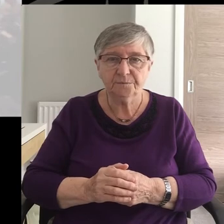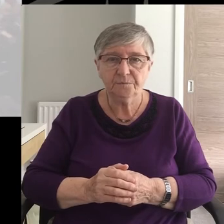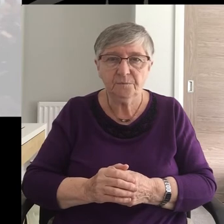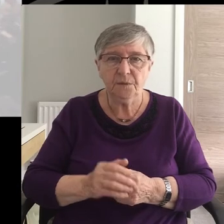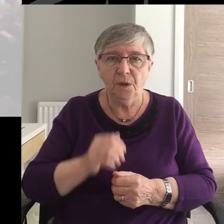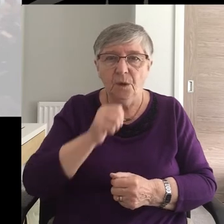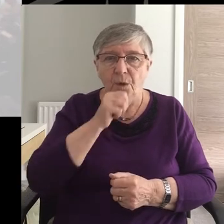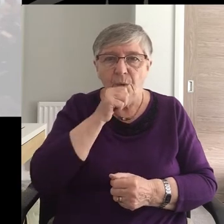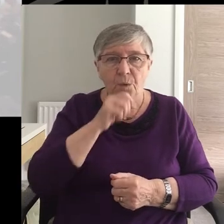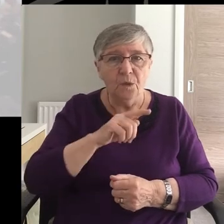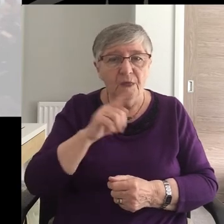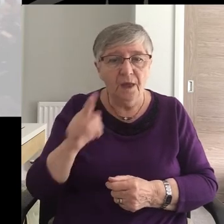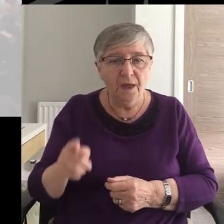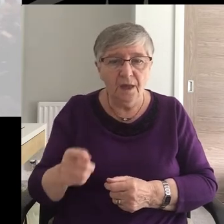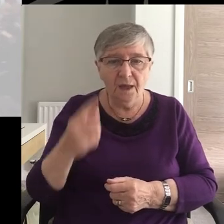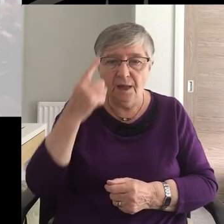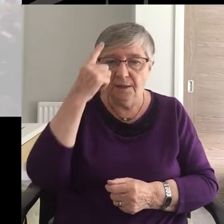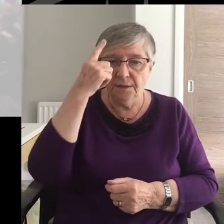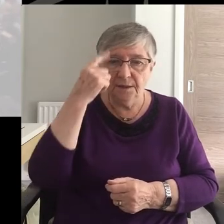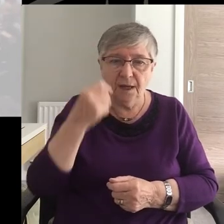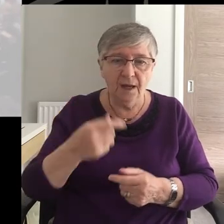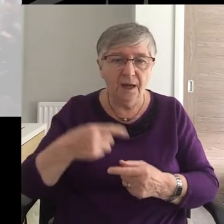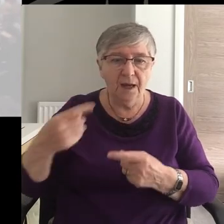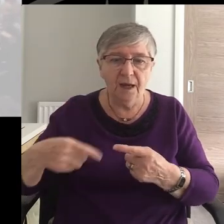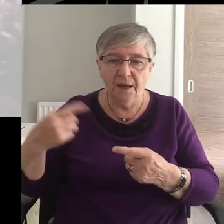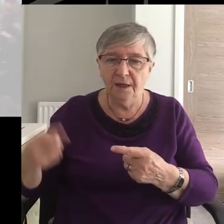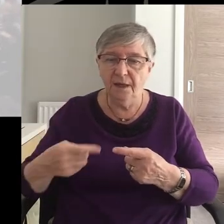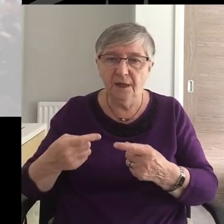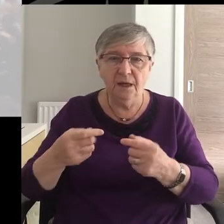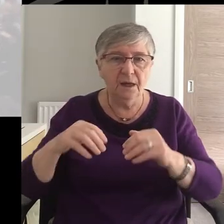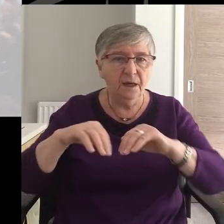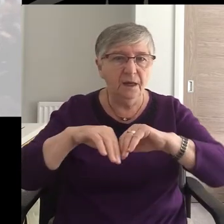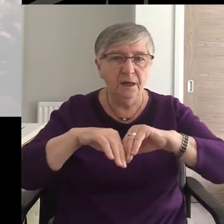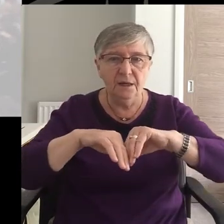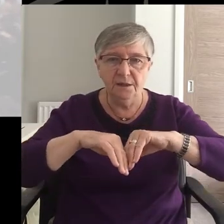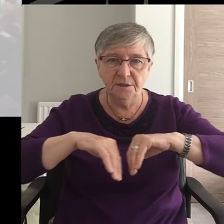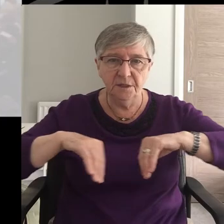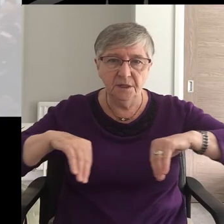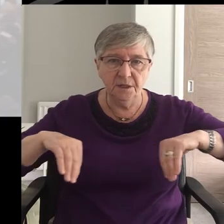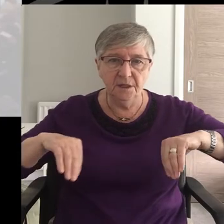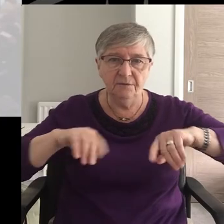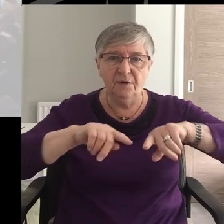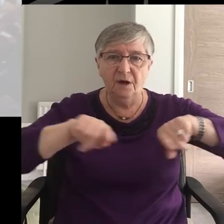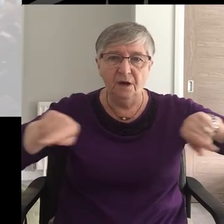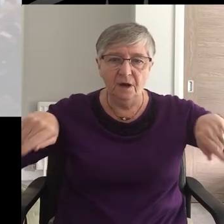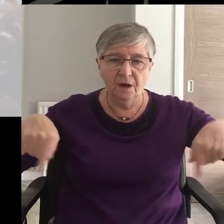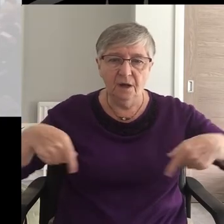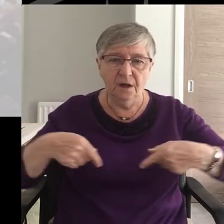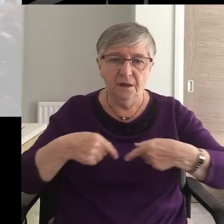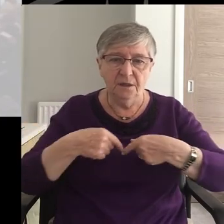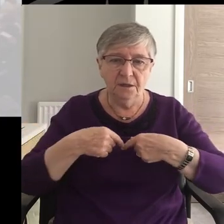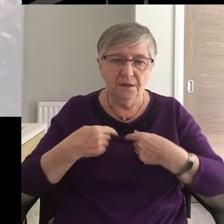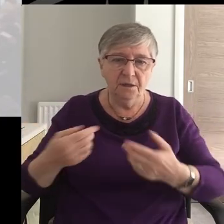Who then can e'er divide